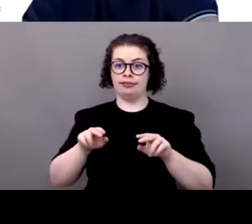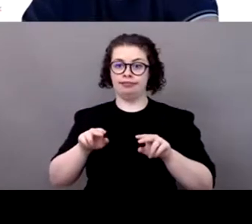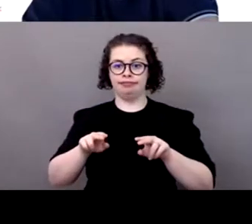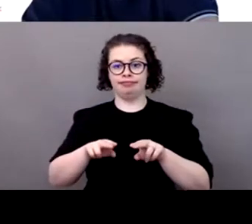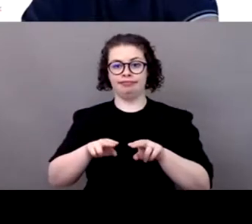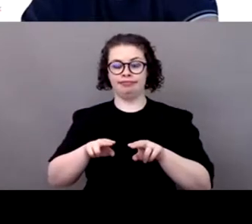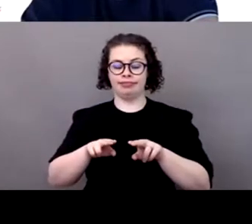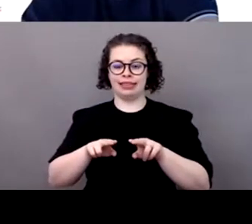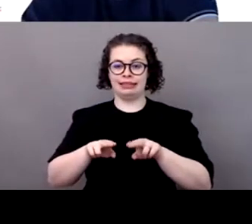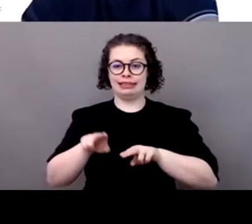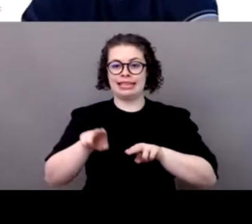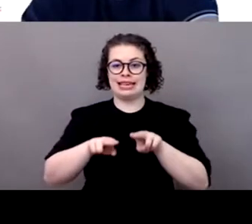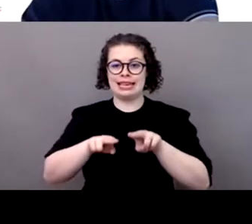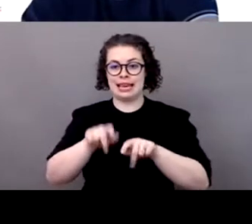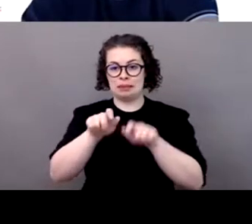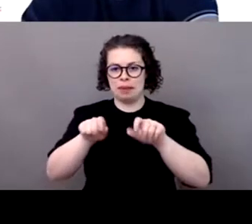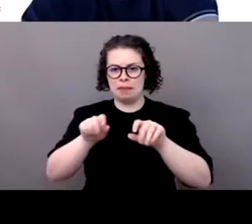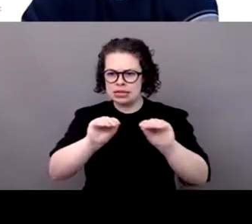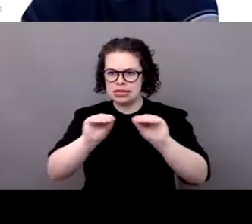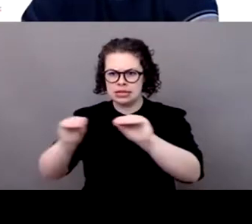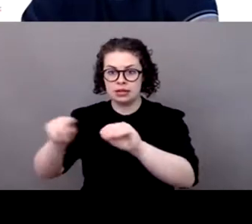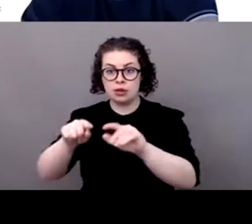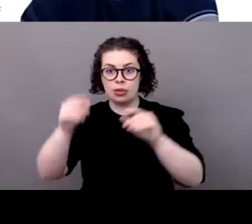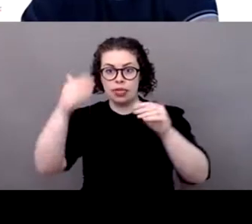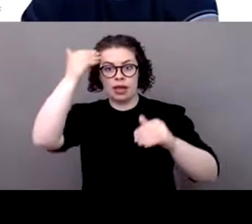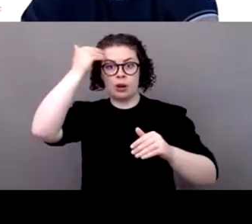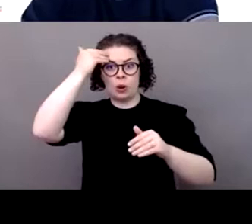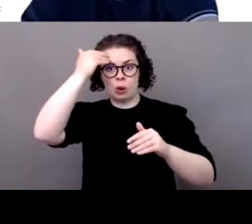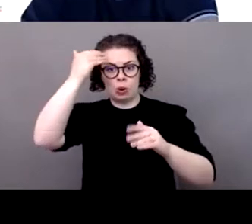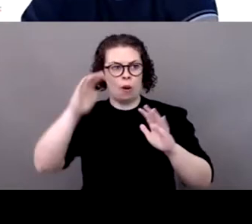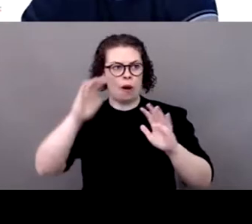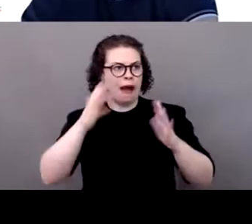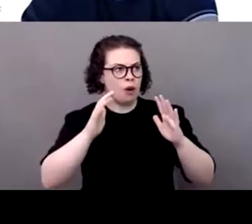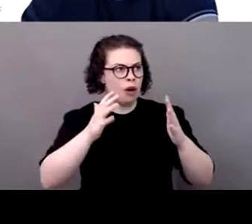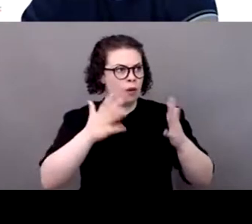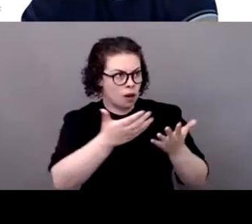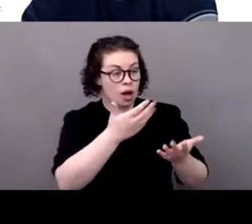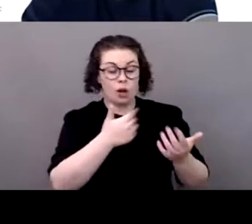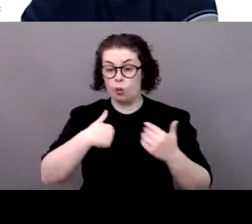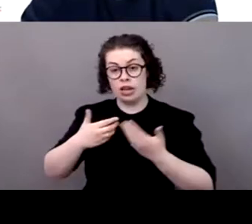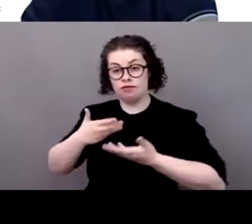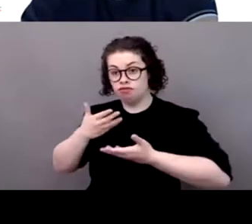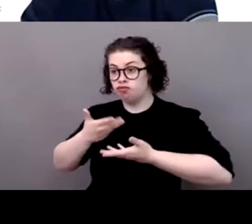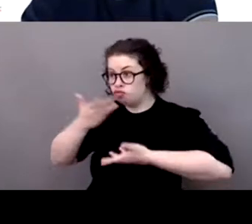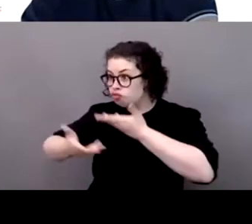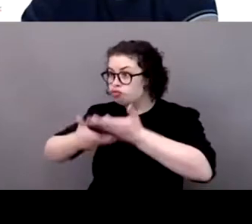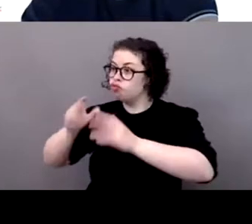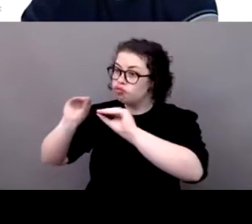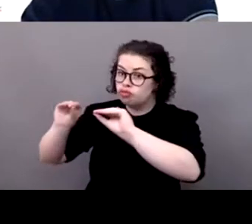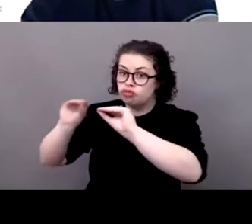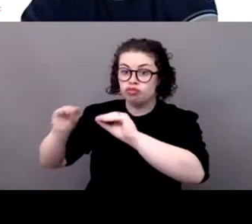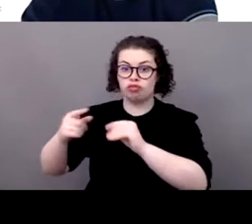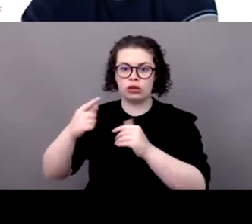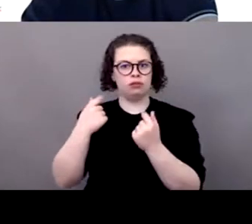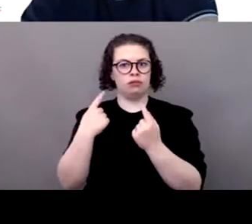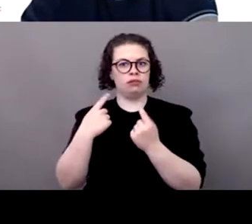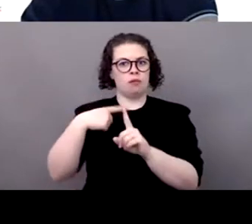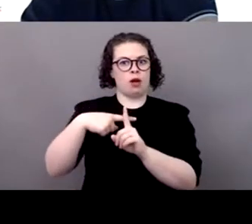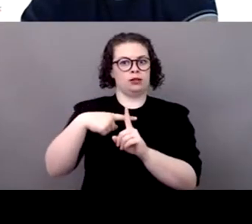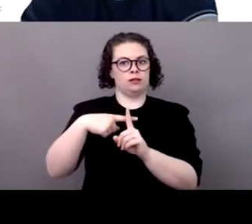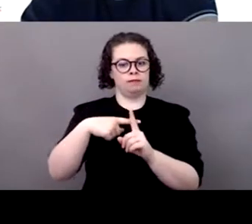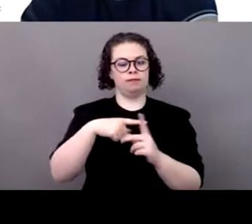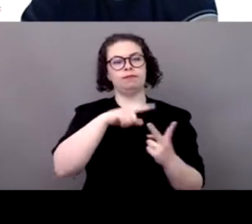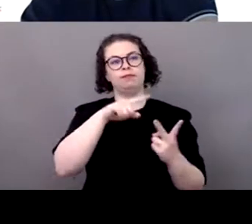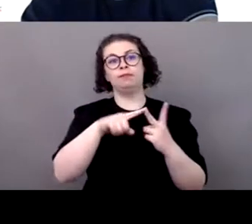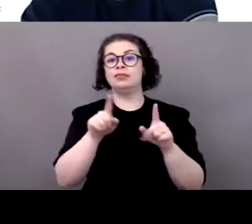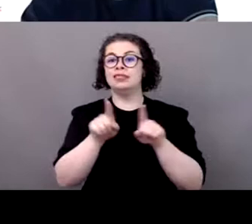change with their athletes, to make them more aware. And we have seen some positive initiatives happening. For example, we have been in discussion